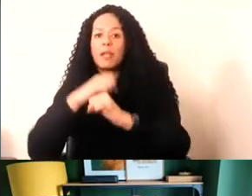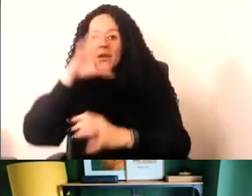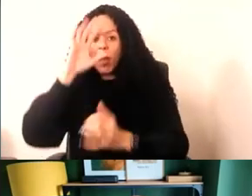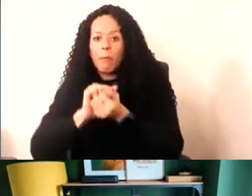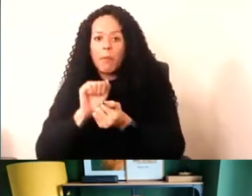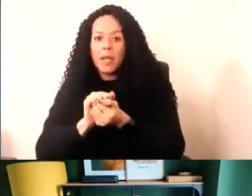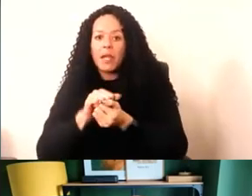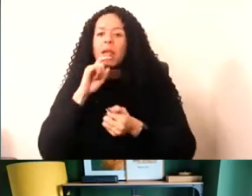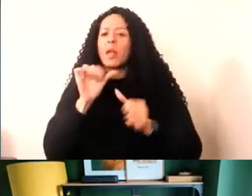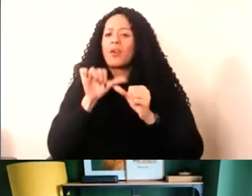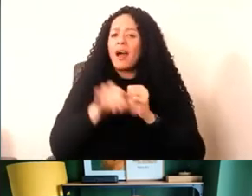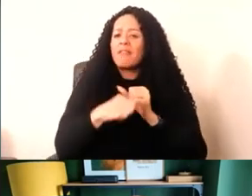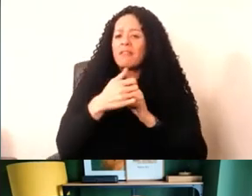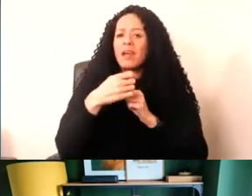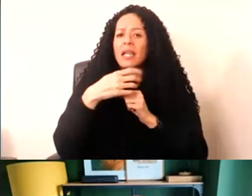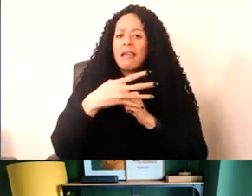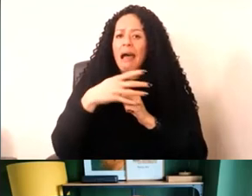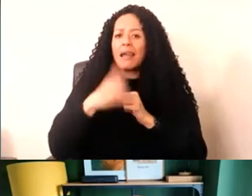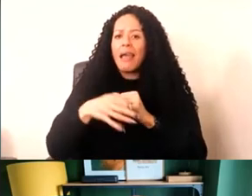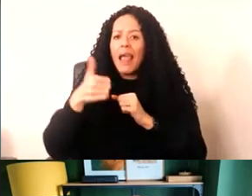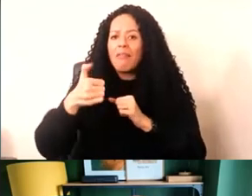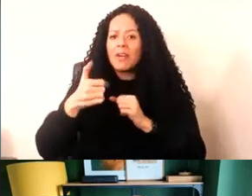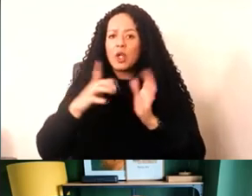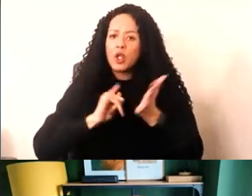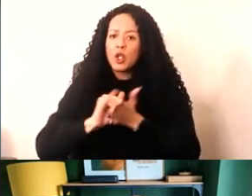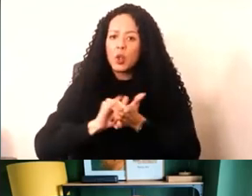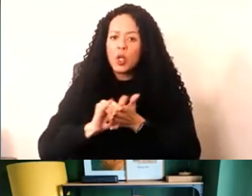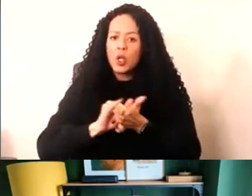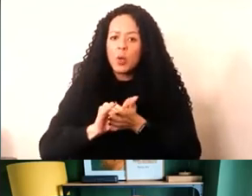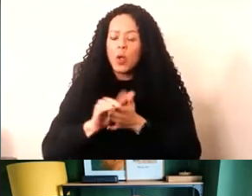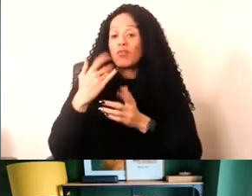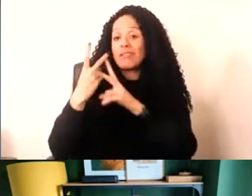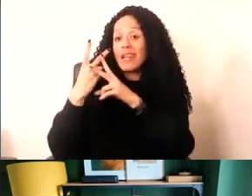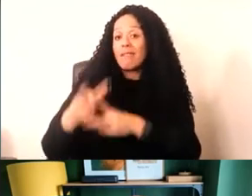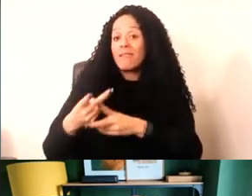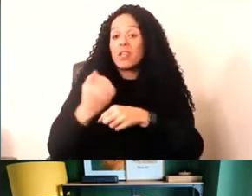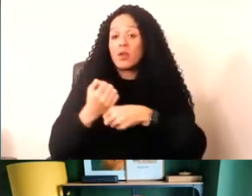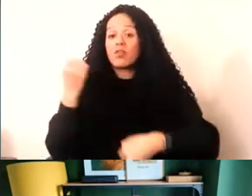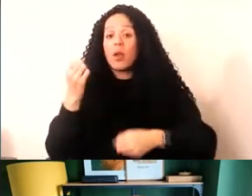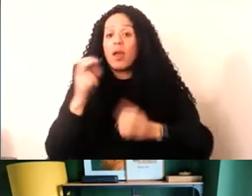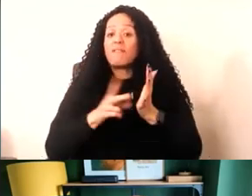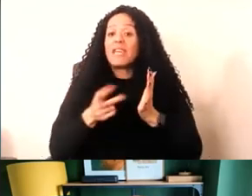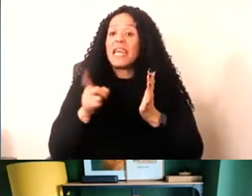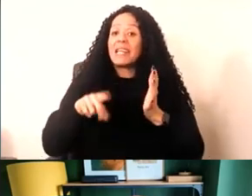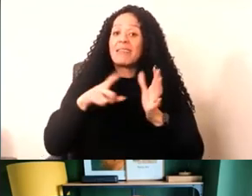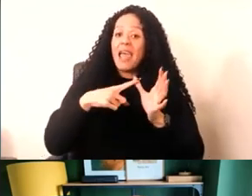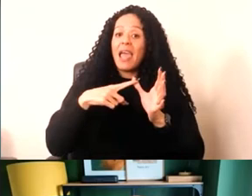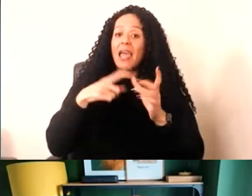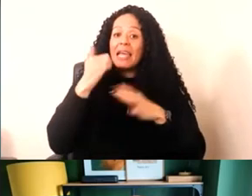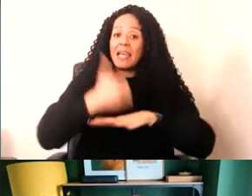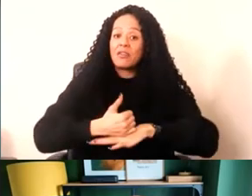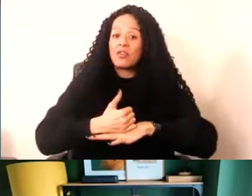Post 9-11 New York and was recently a visiting fellow at the V&A Research Institute working on a project entitled A